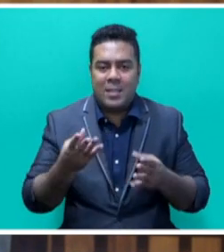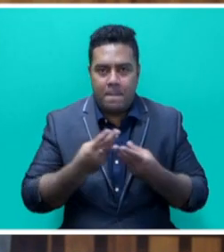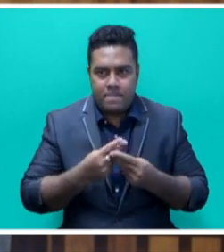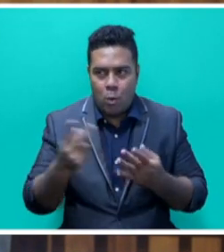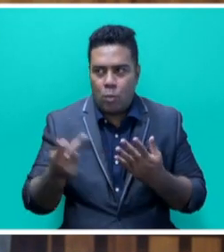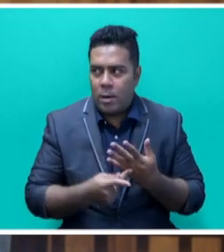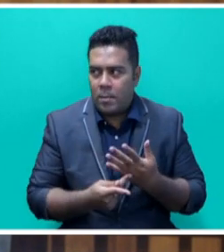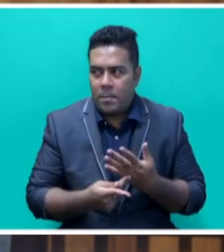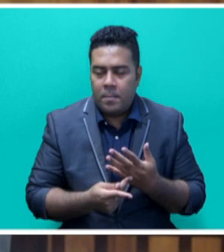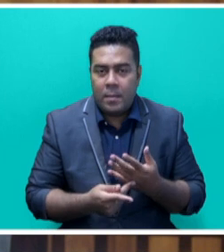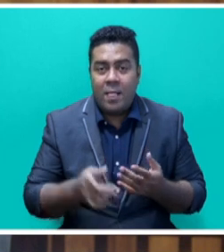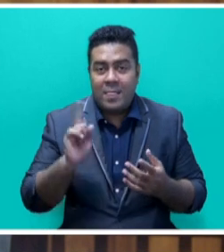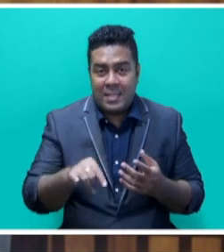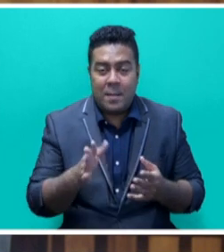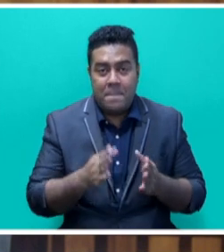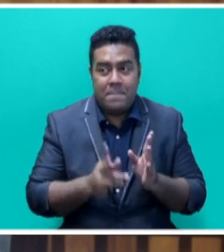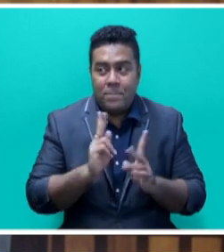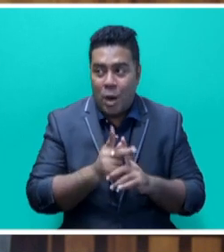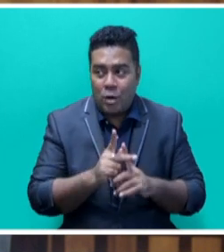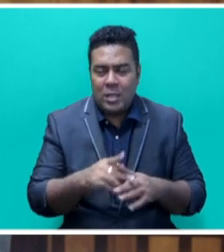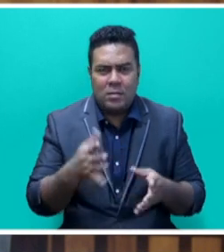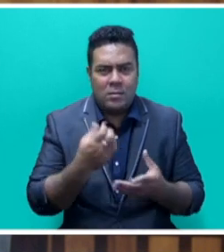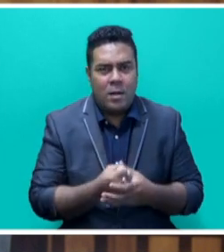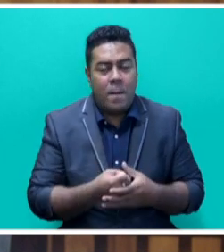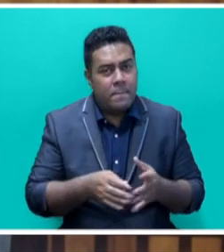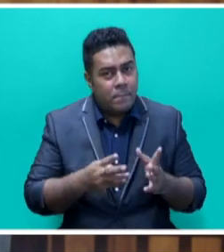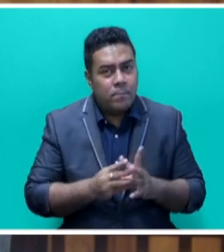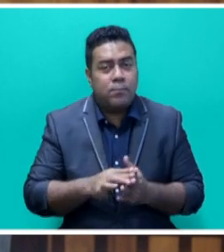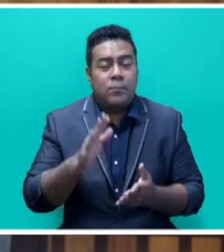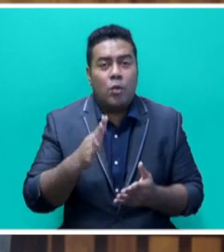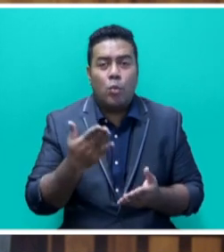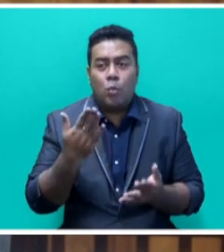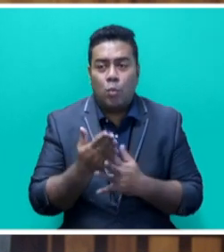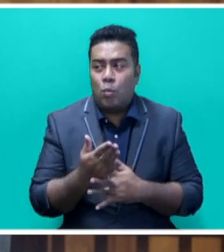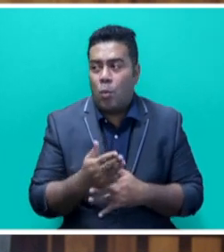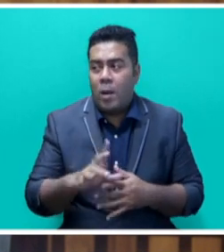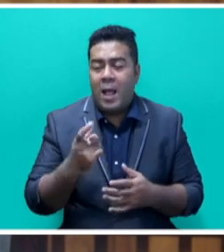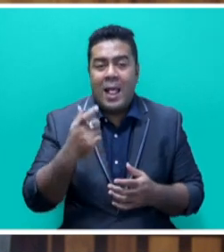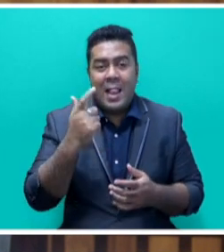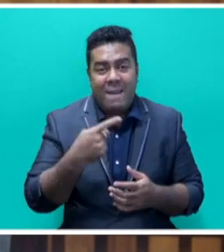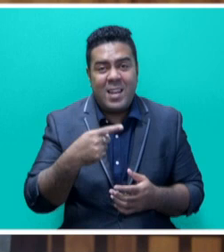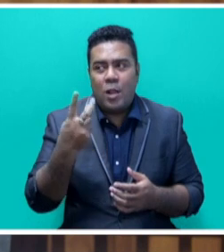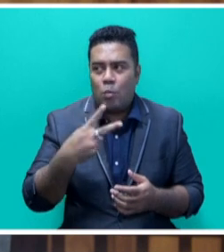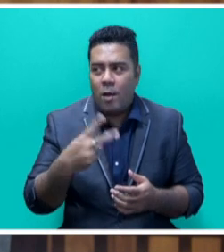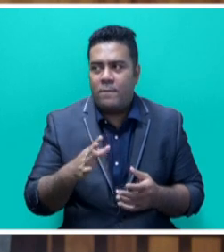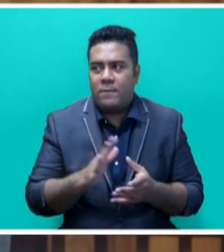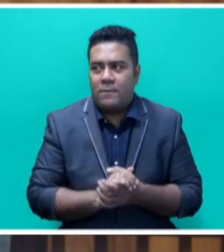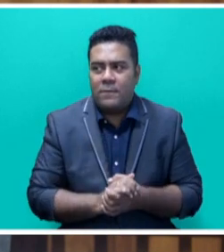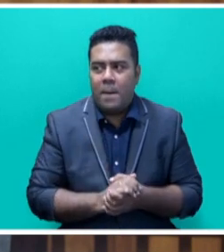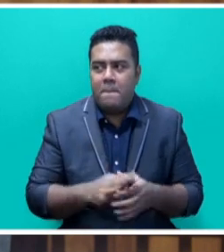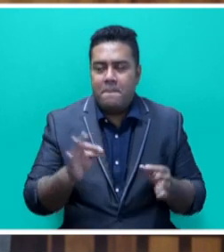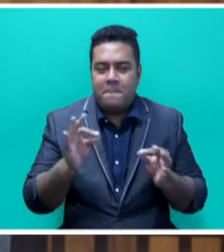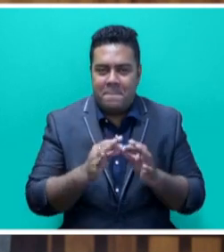Mr. Speaker, sir, these sub-priorities are expected to be mutually reinforced through parts 11 and 12 of the Climate Change Bill. Priority three,